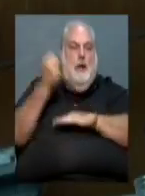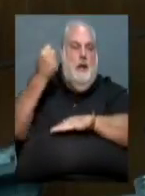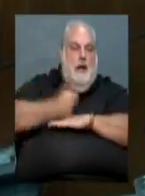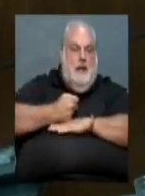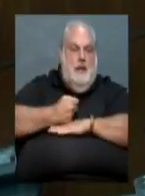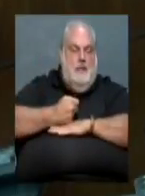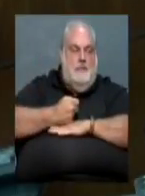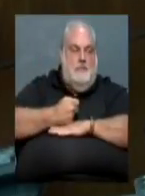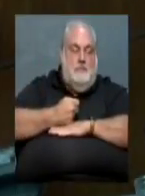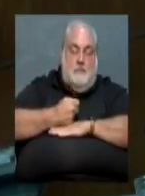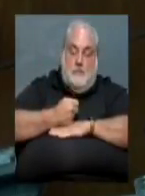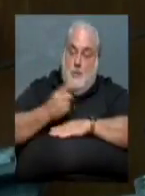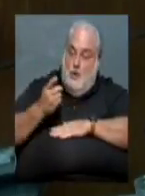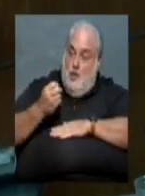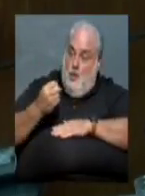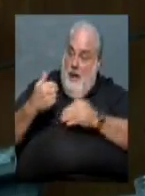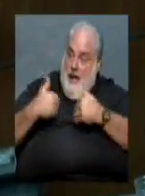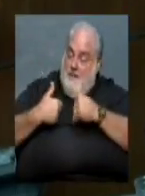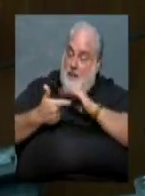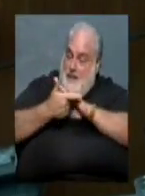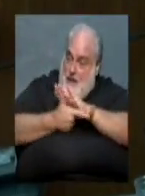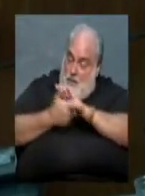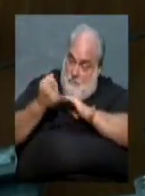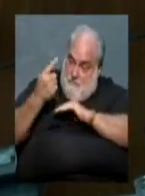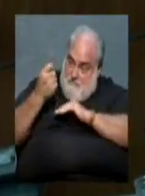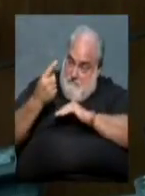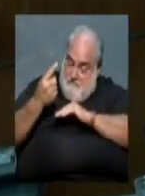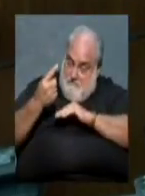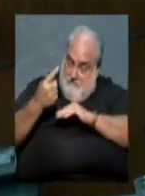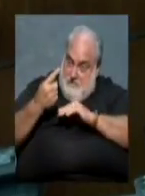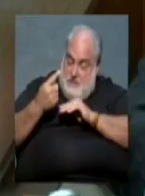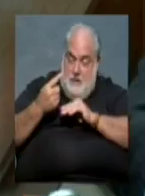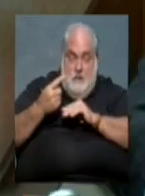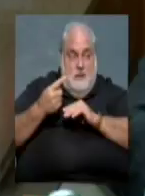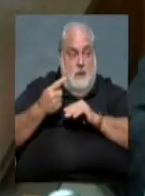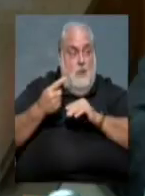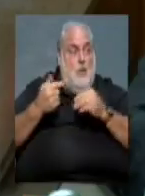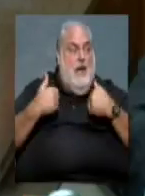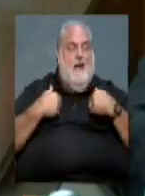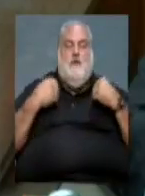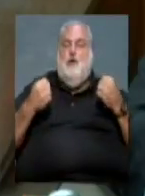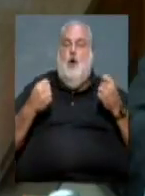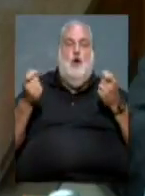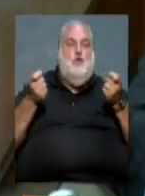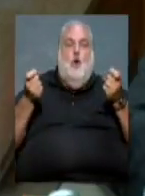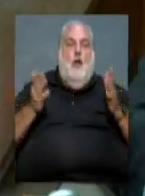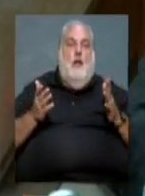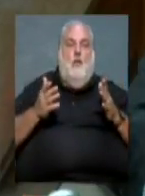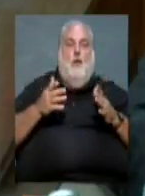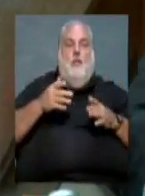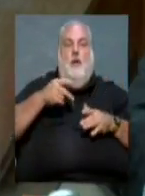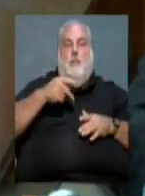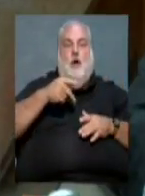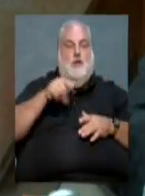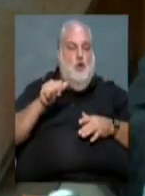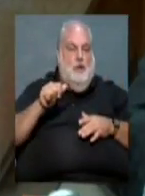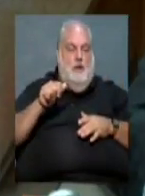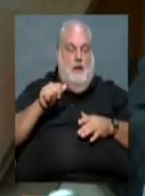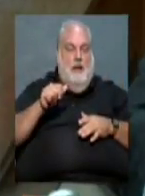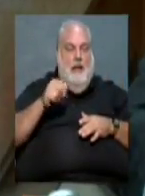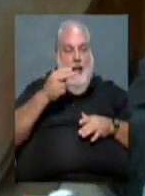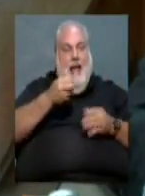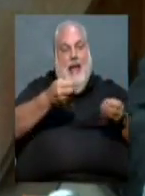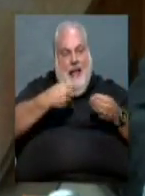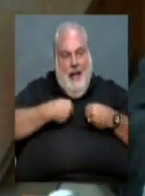do we or do we not have some kind of legal understanding? there a statute? over that. We're not the prosecuting attorney except for what he gives us